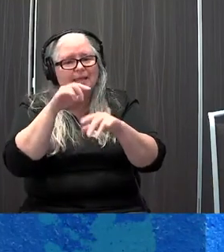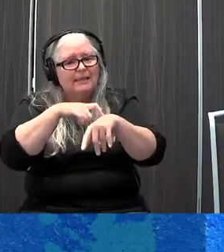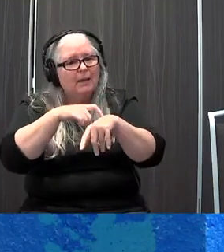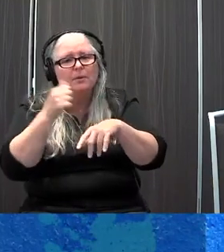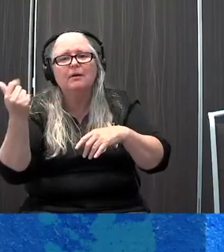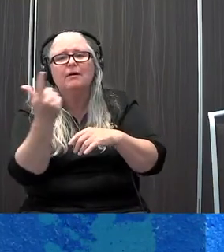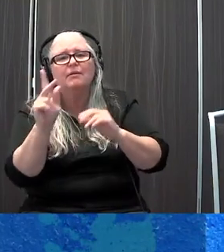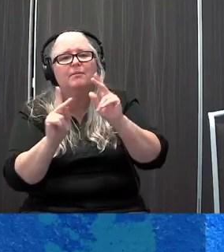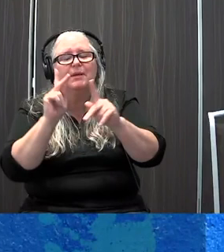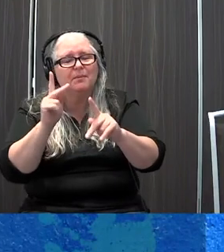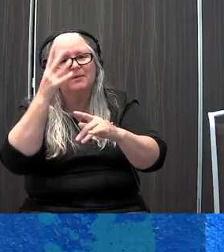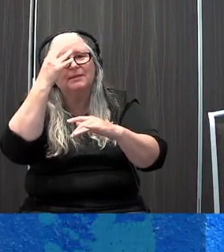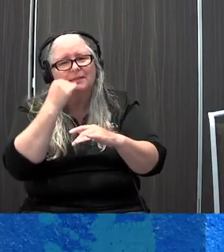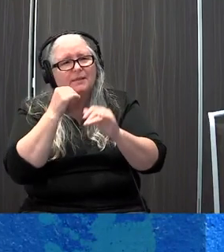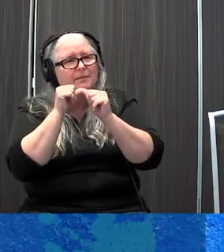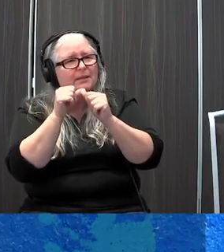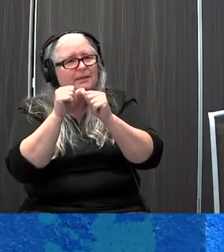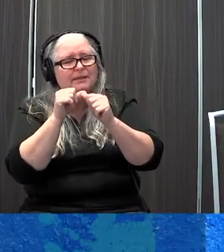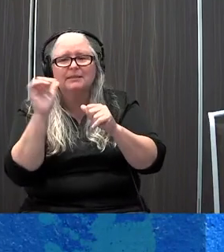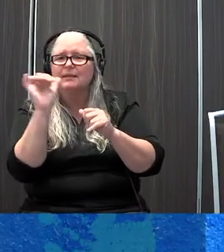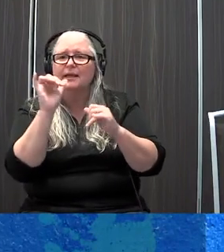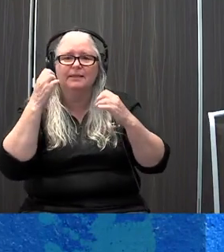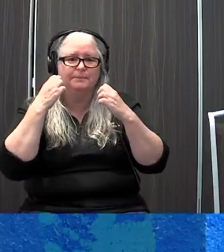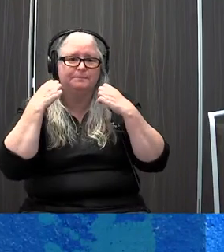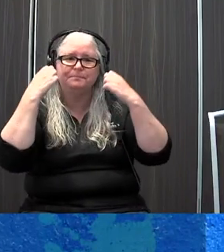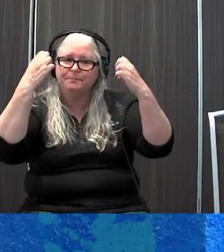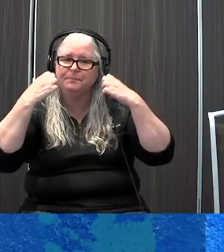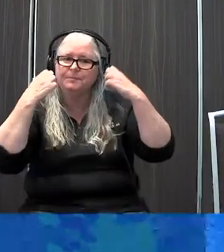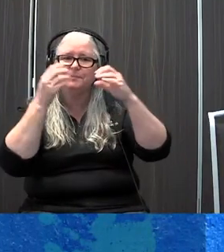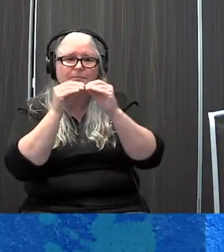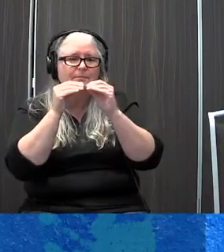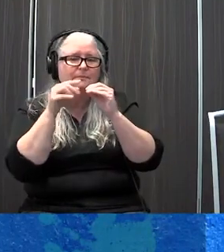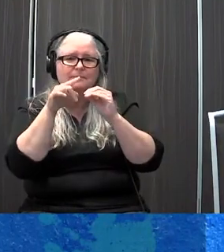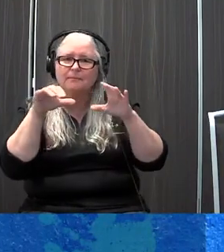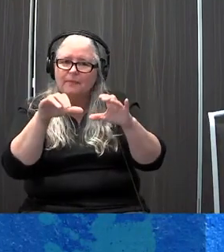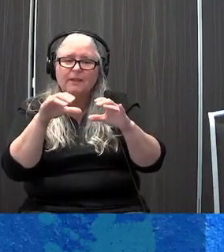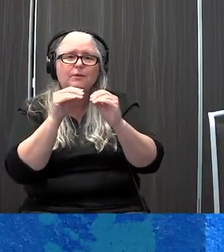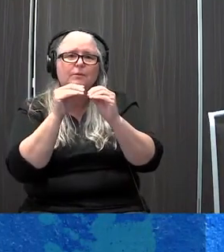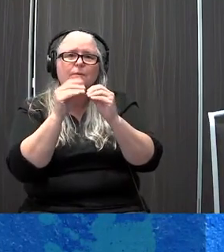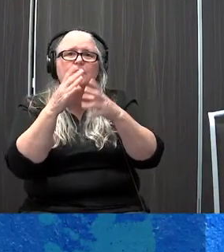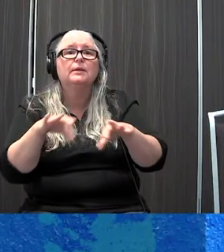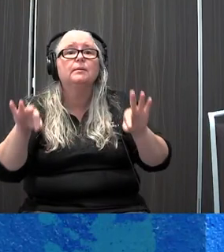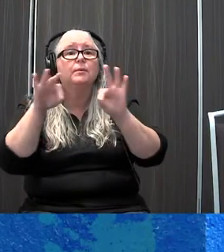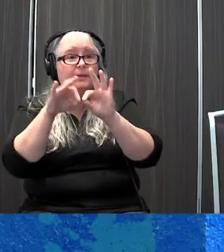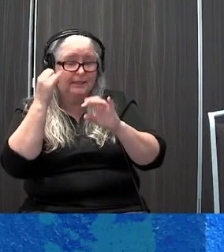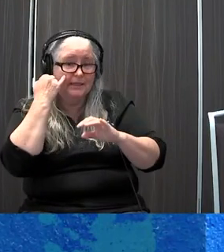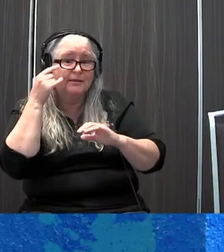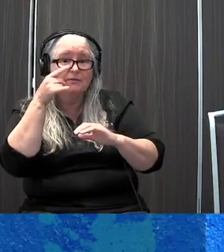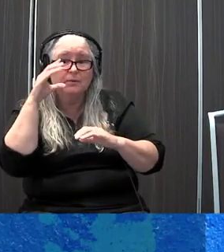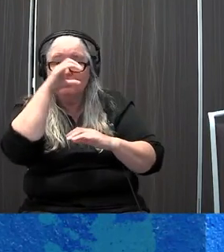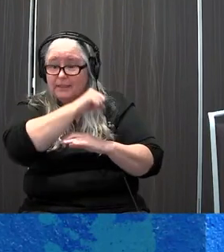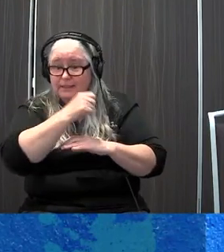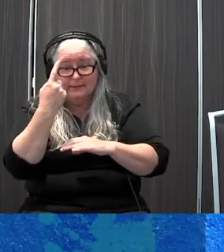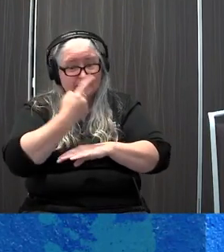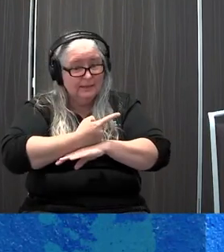consistent. It's like exercise. The more you do it, the more consistent you are. That's much more important. If you miss a day, it's fine.